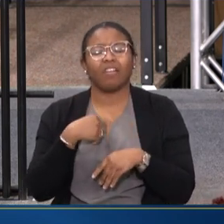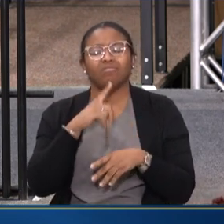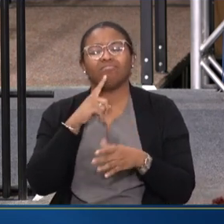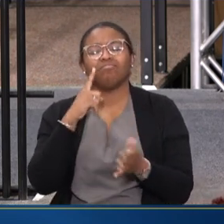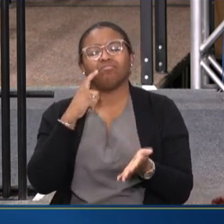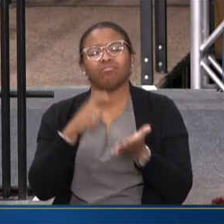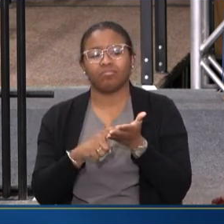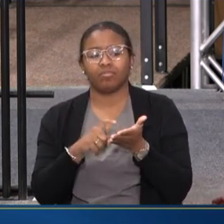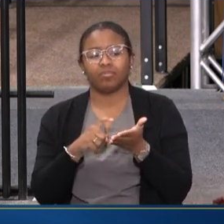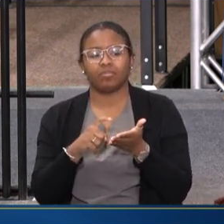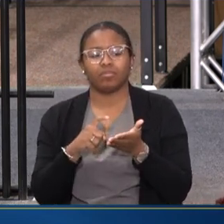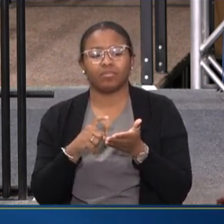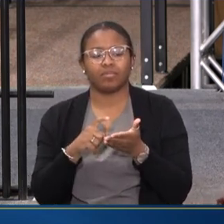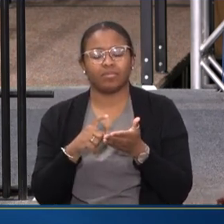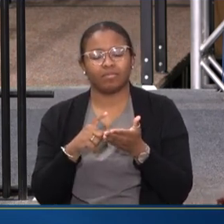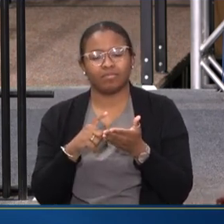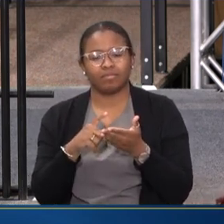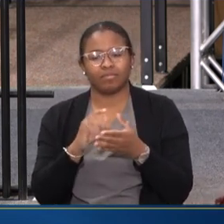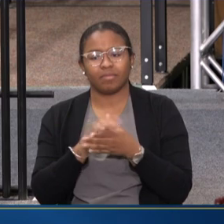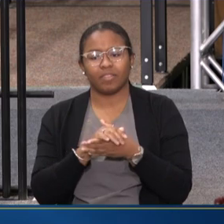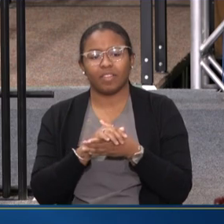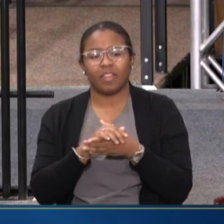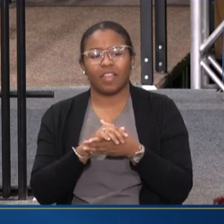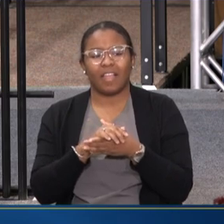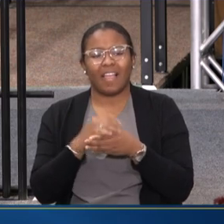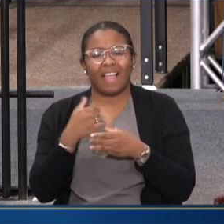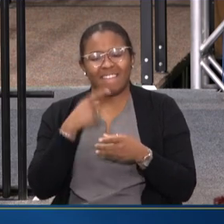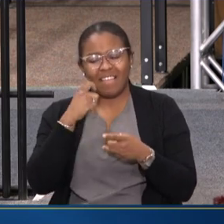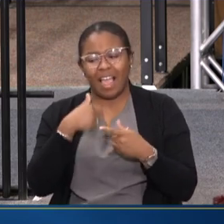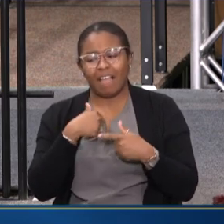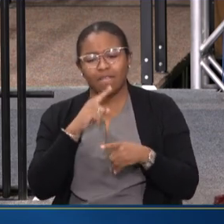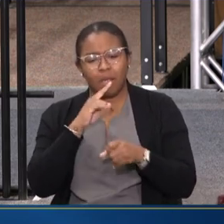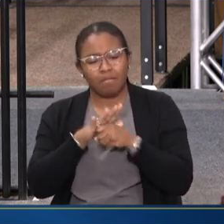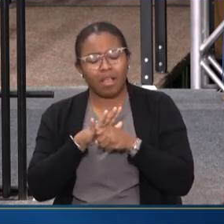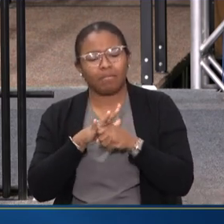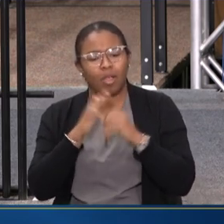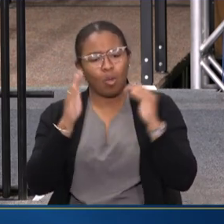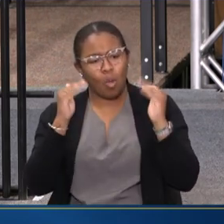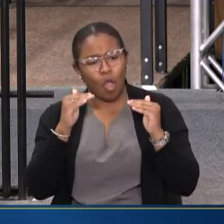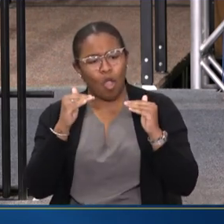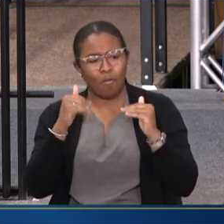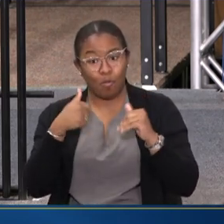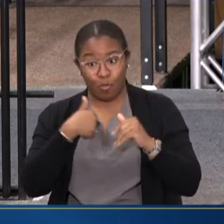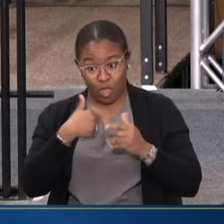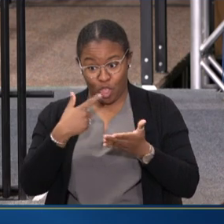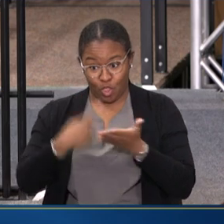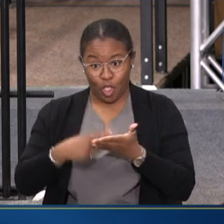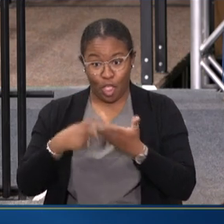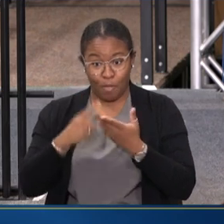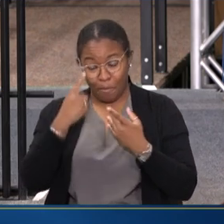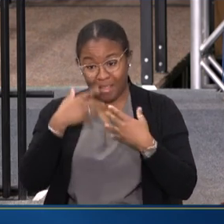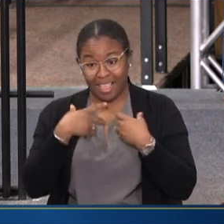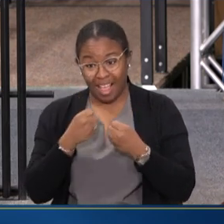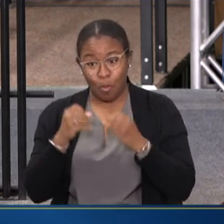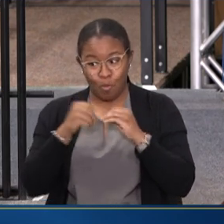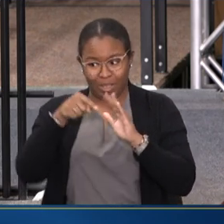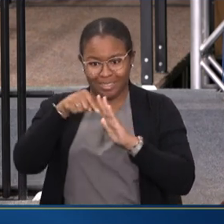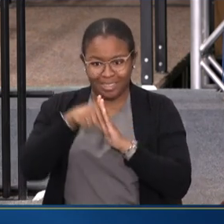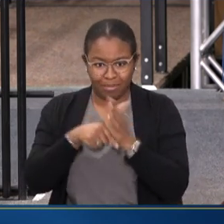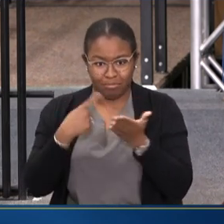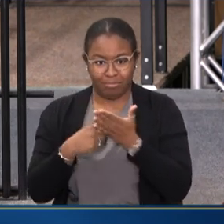HOPE OR PERHAPS PROMISE IN THE FACT THAT WE'RE TALKING ABOUT MENTAL HEALTH TO THE EXTENT THAT WE ARE